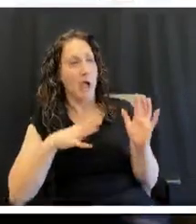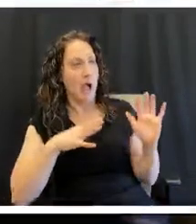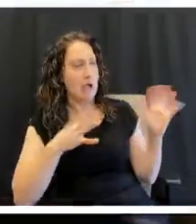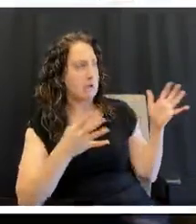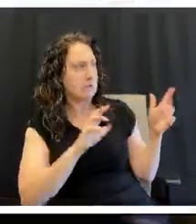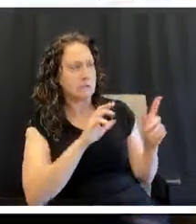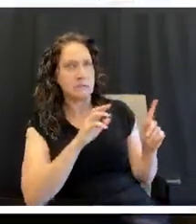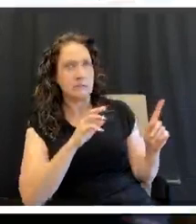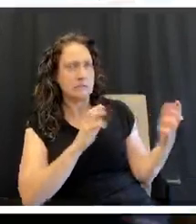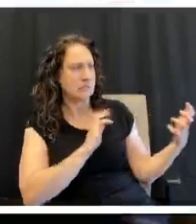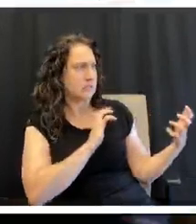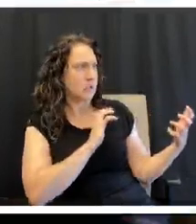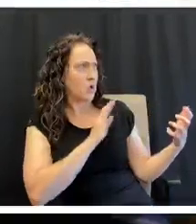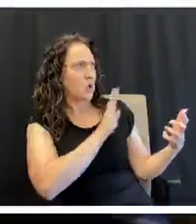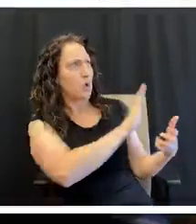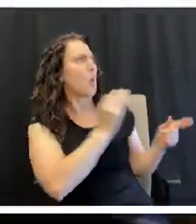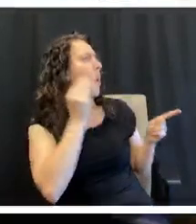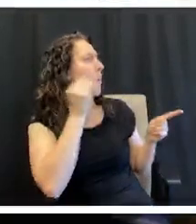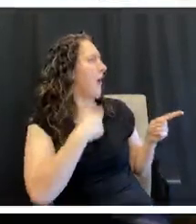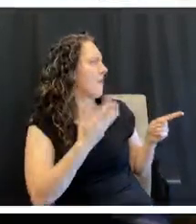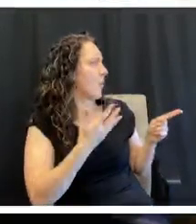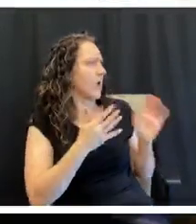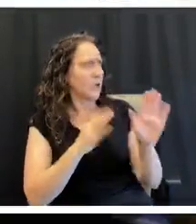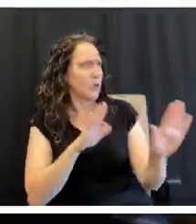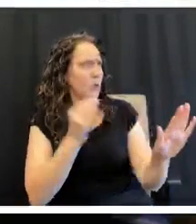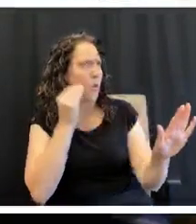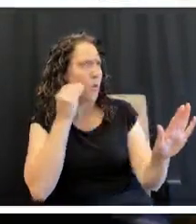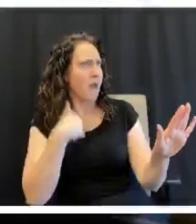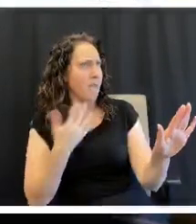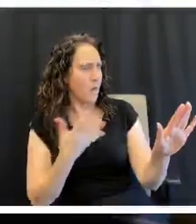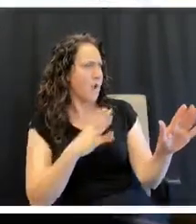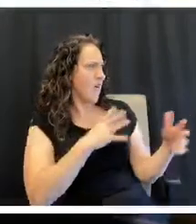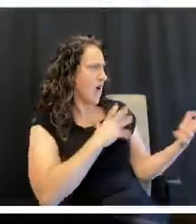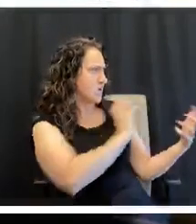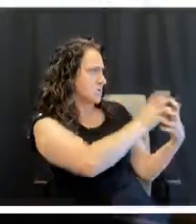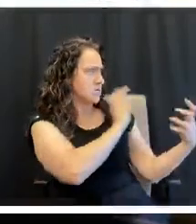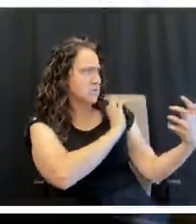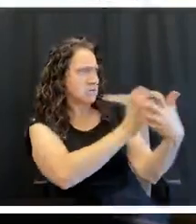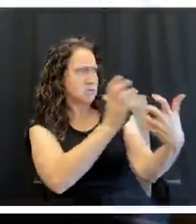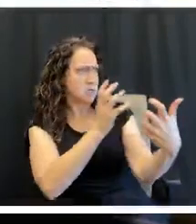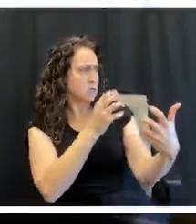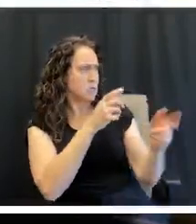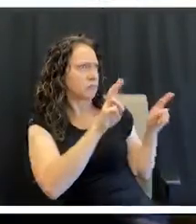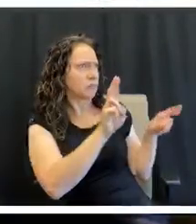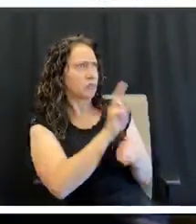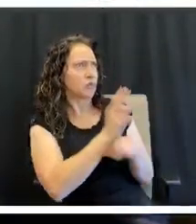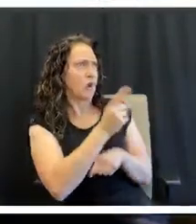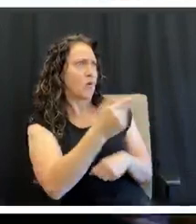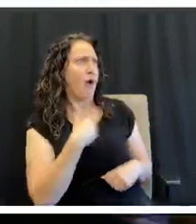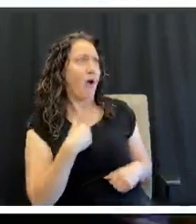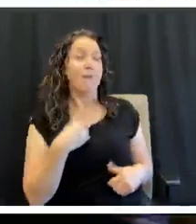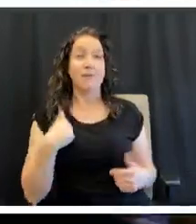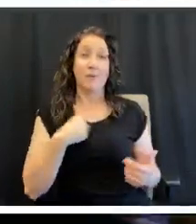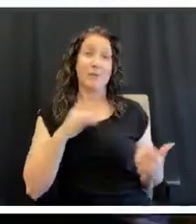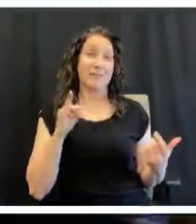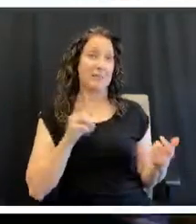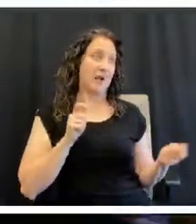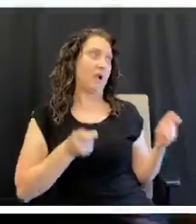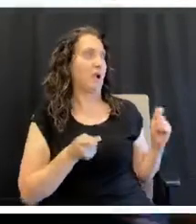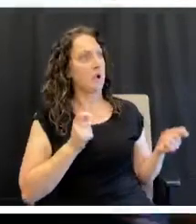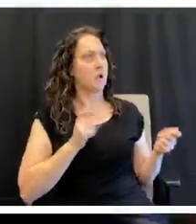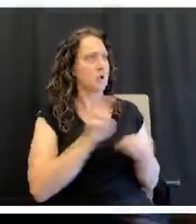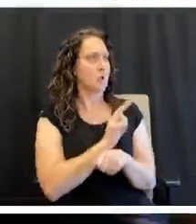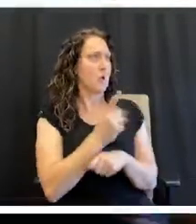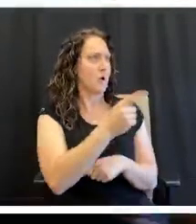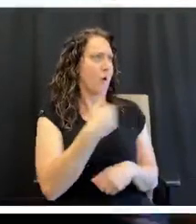around what they had available to cook with. And so that's what we did work with what was in their